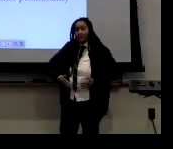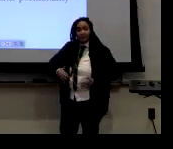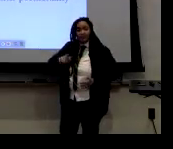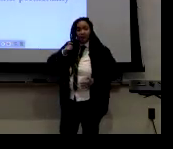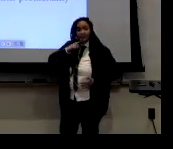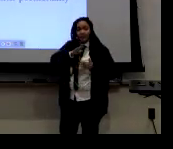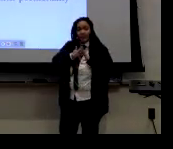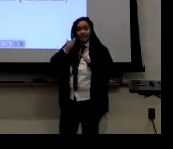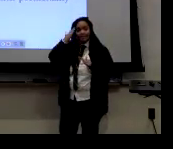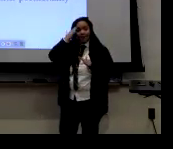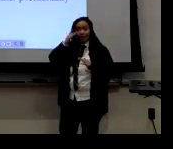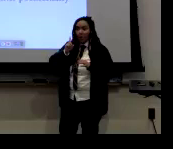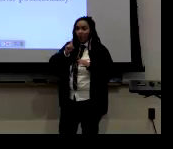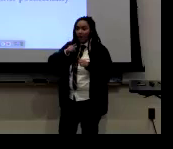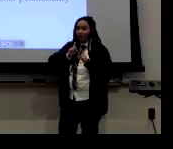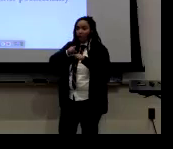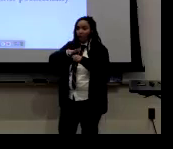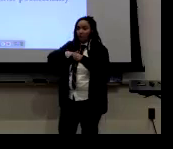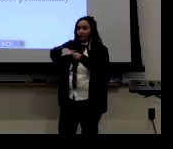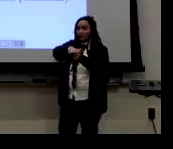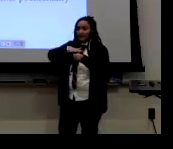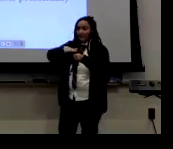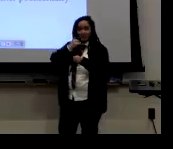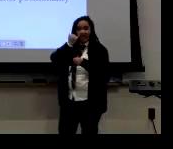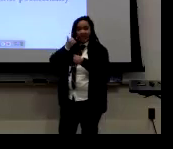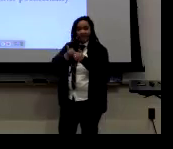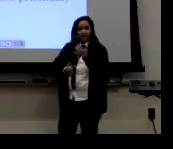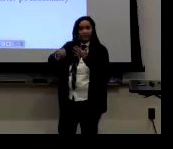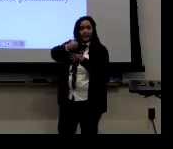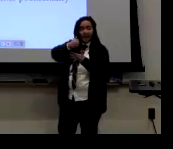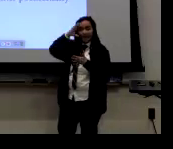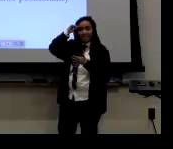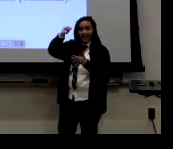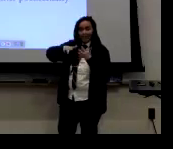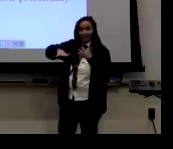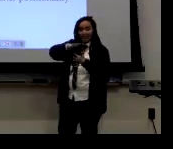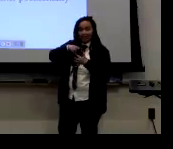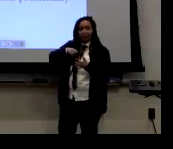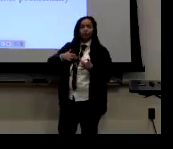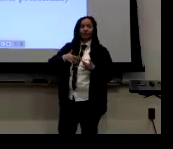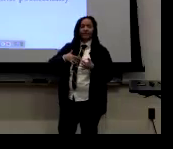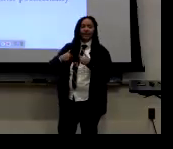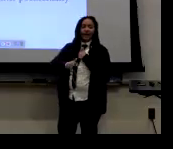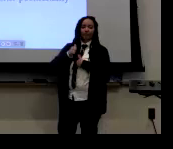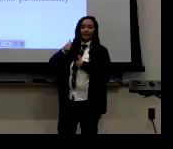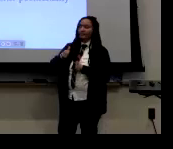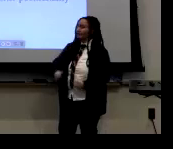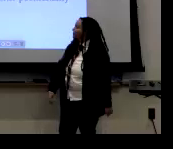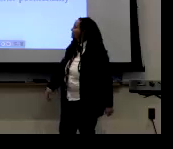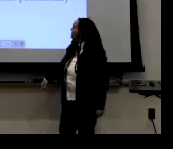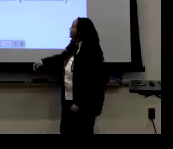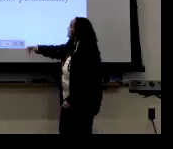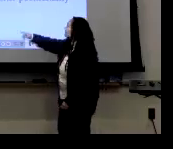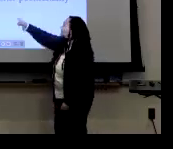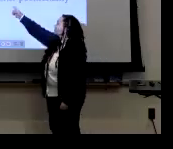Where it's, you know, the female body has to be, know where you are in a space. Especially if you're in a male